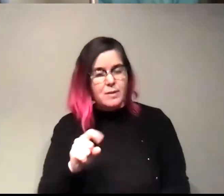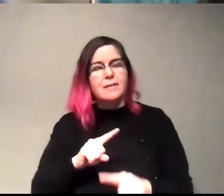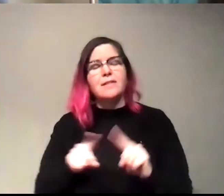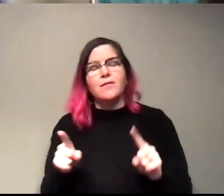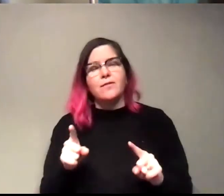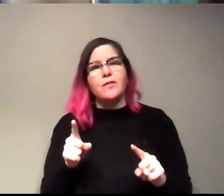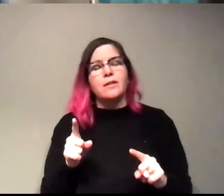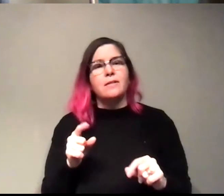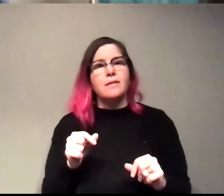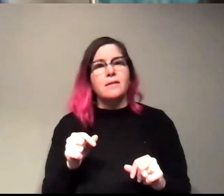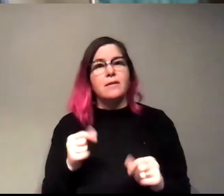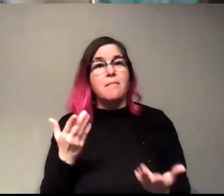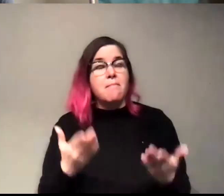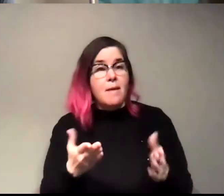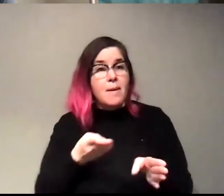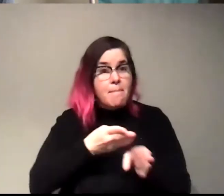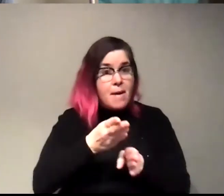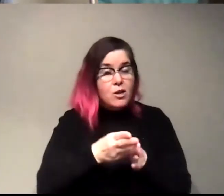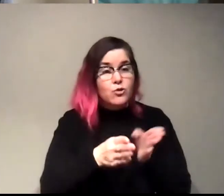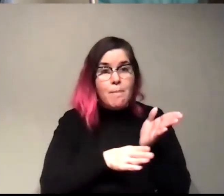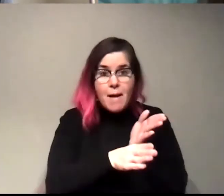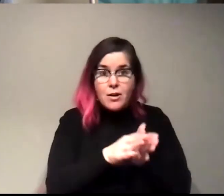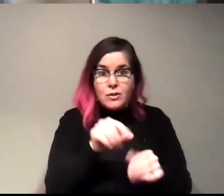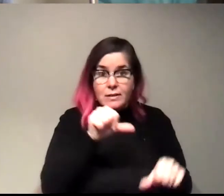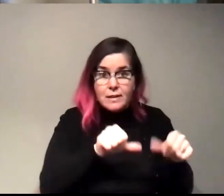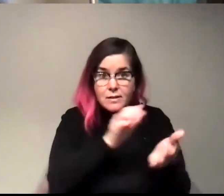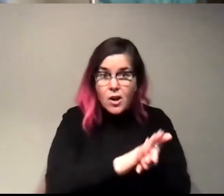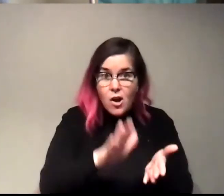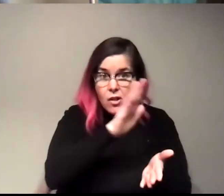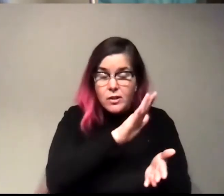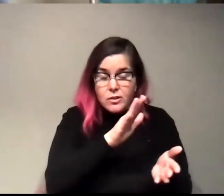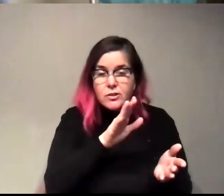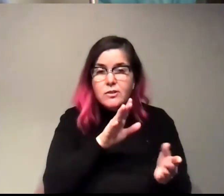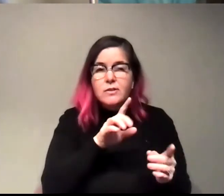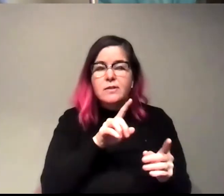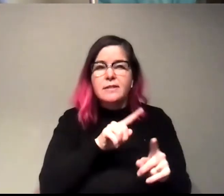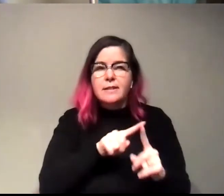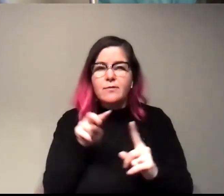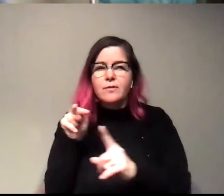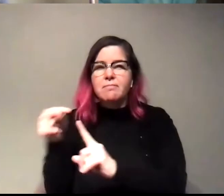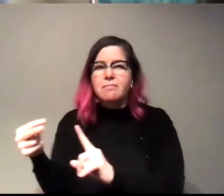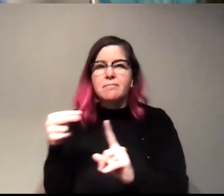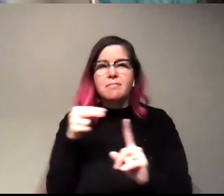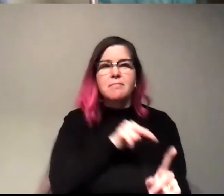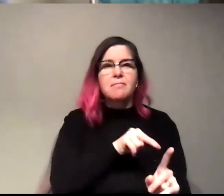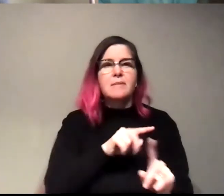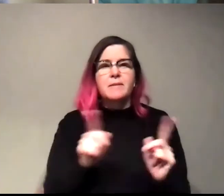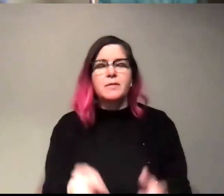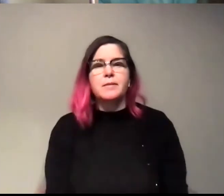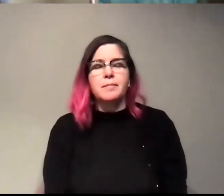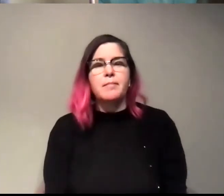Do you want to like maybe major, minor in science in college? Like, you know, those are, you know,